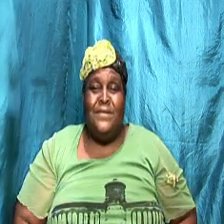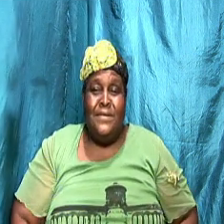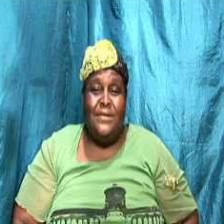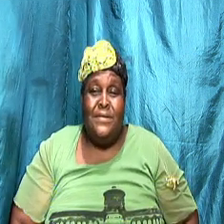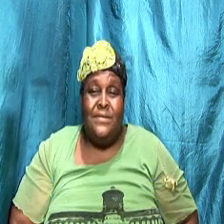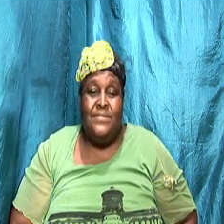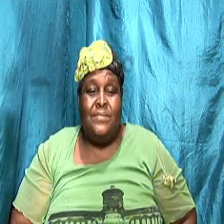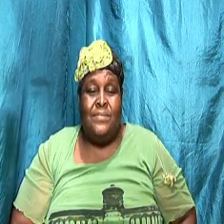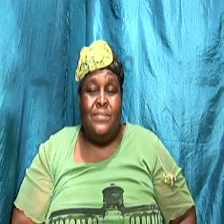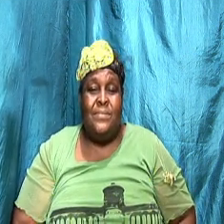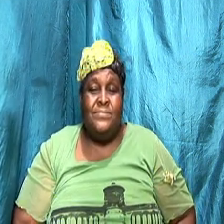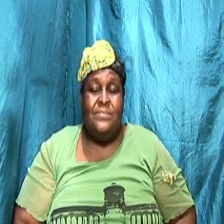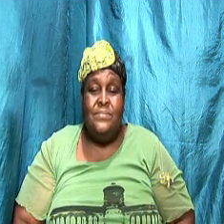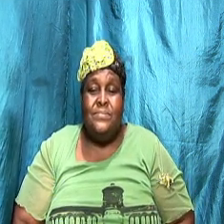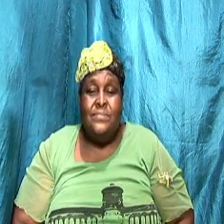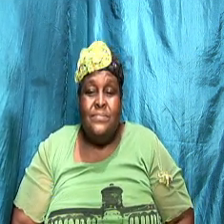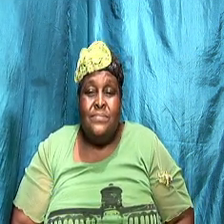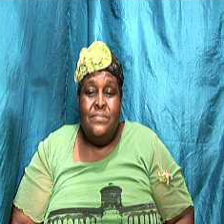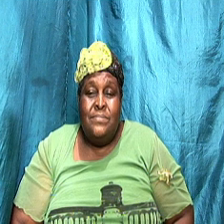next slide